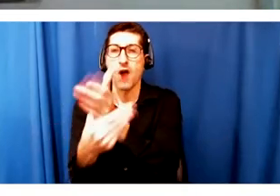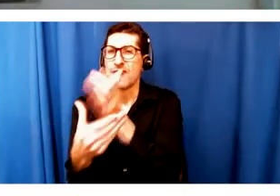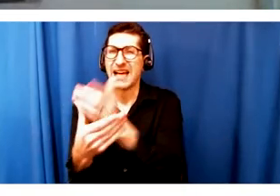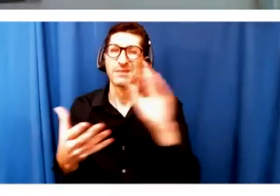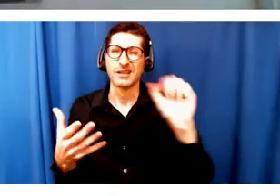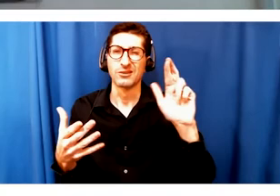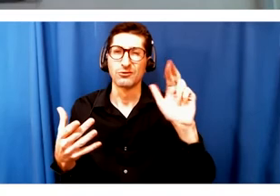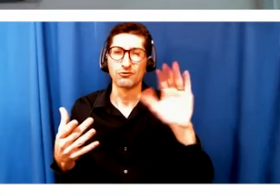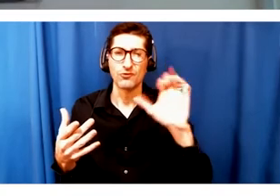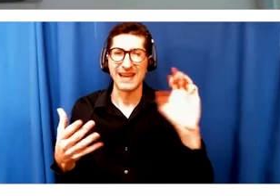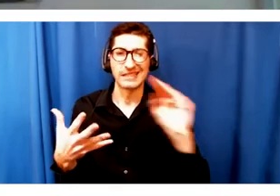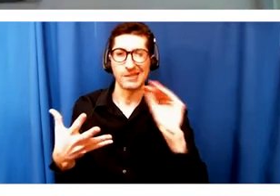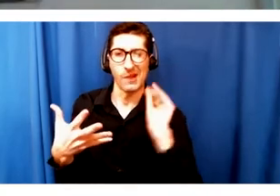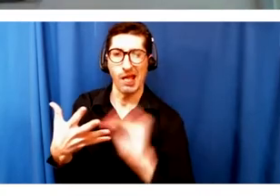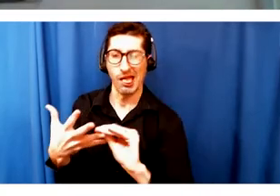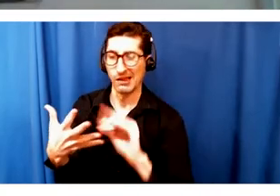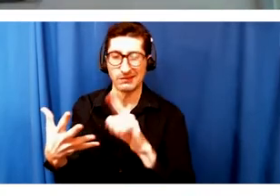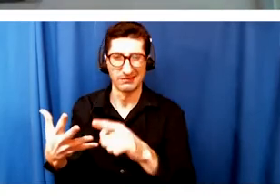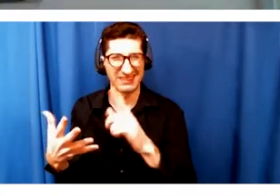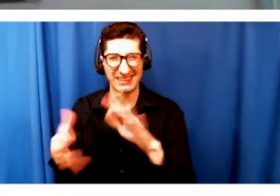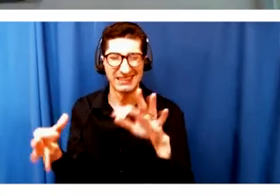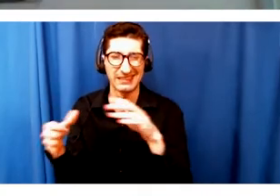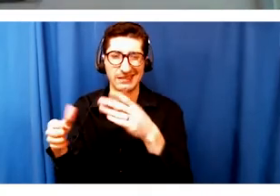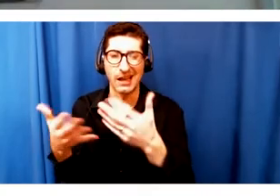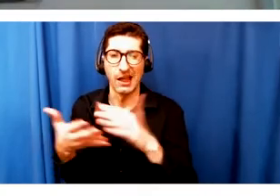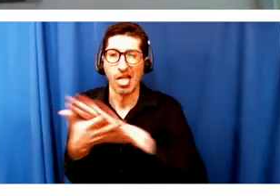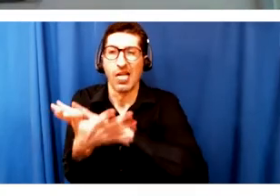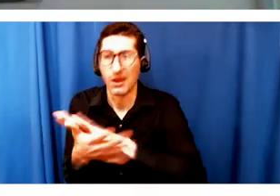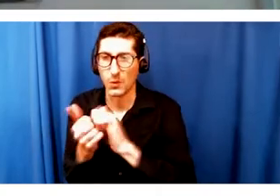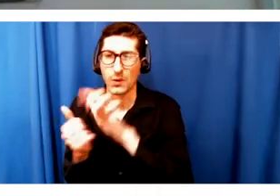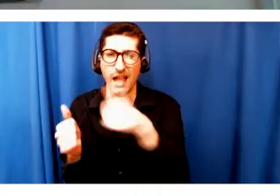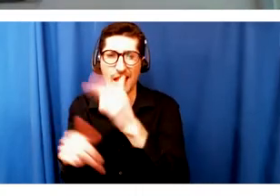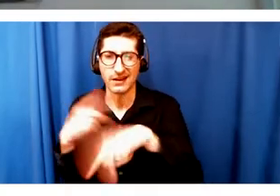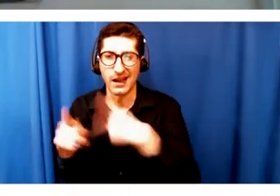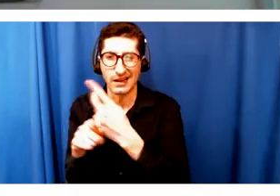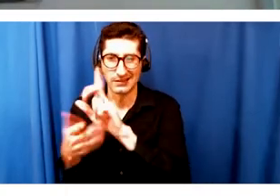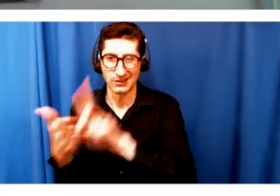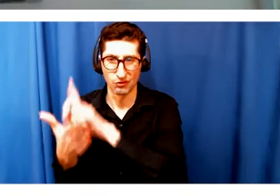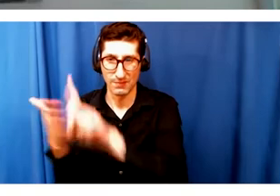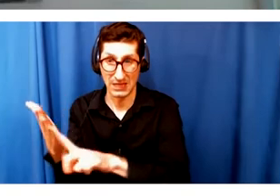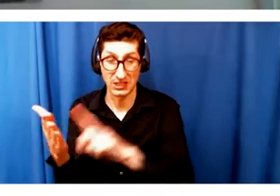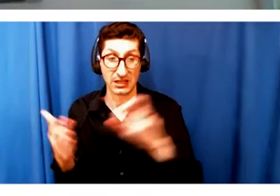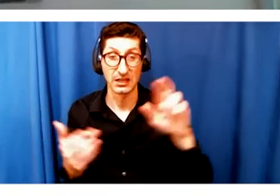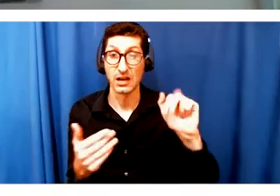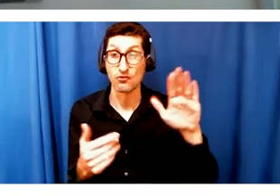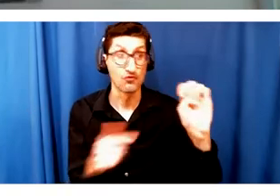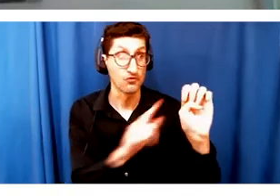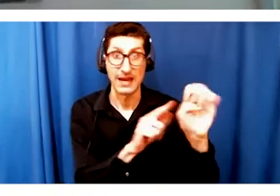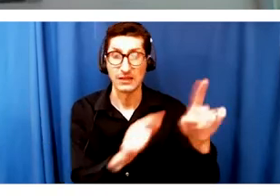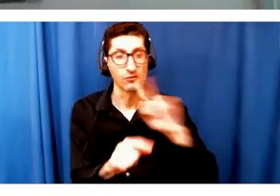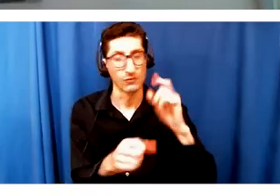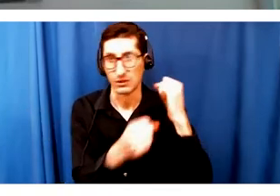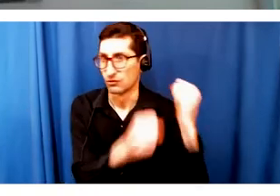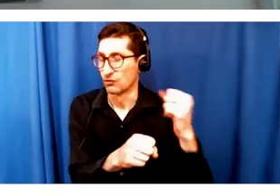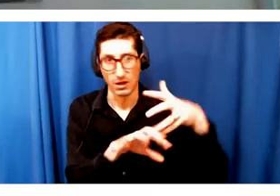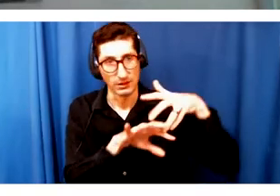forms of discrimination. And because race is so deeply rooted in American society, it almost never gets